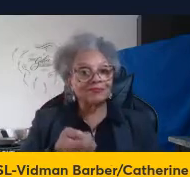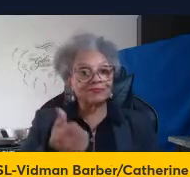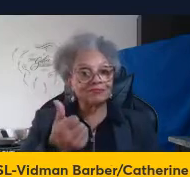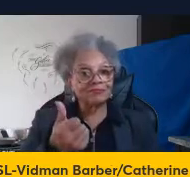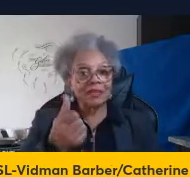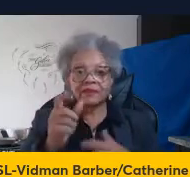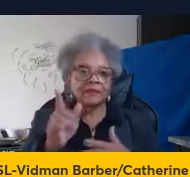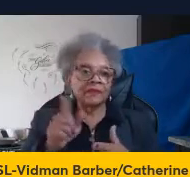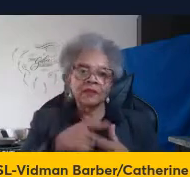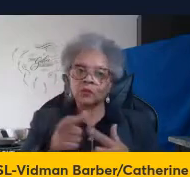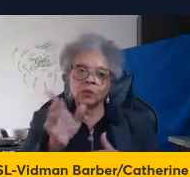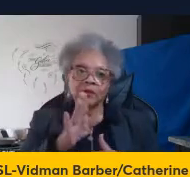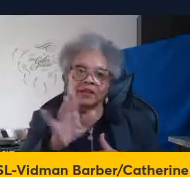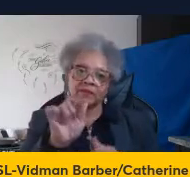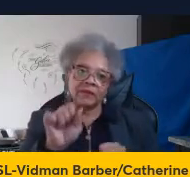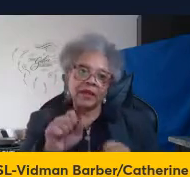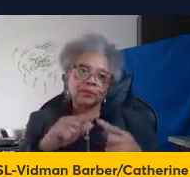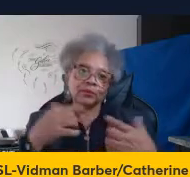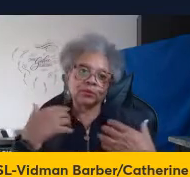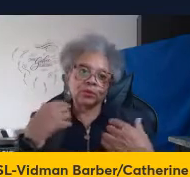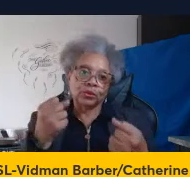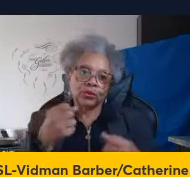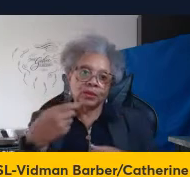we're never going to be able to cure HIV.